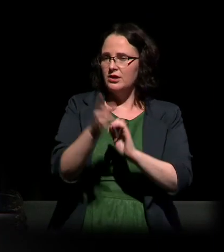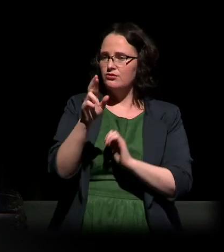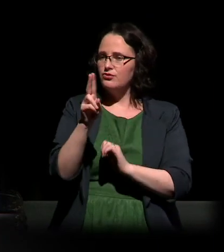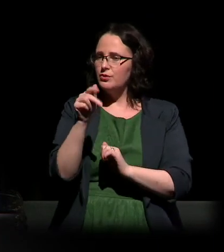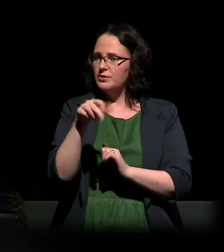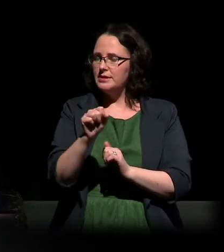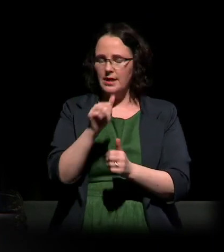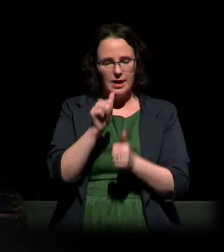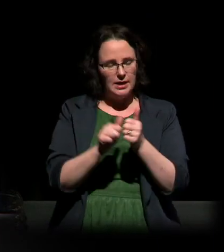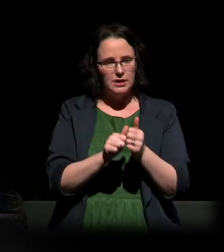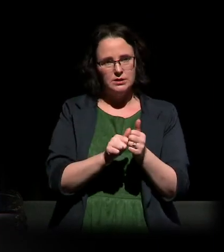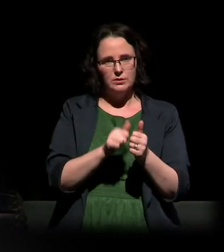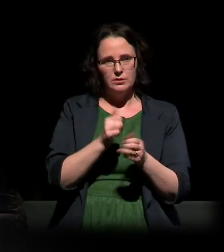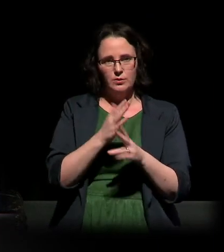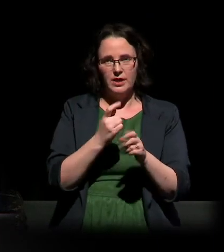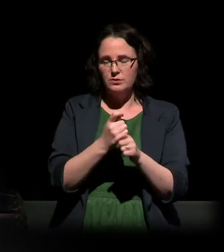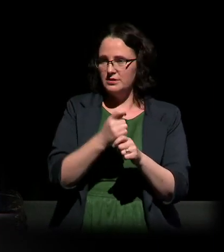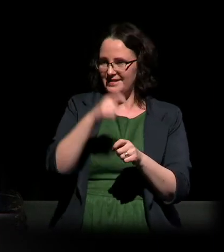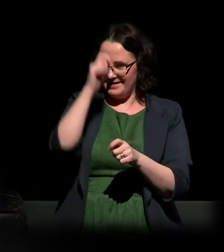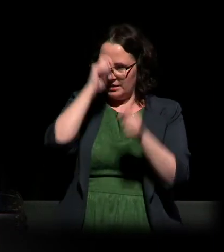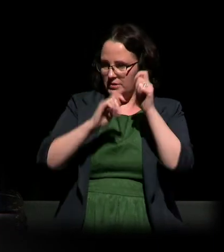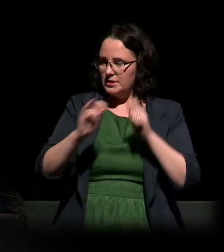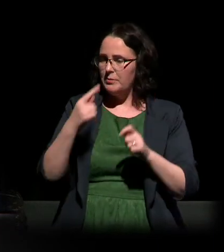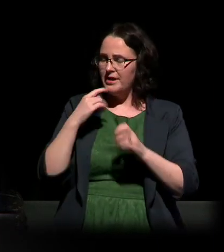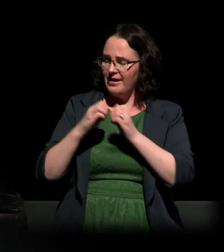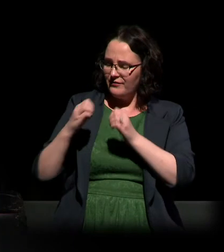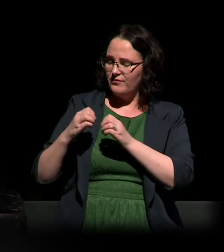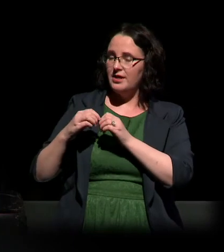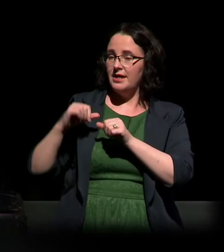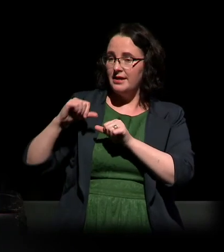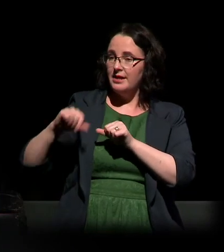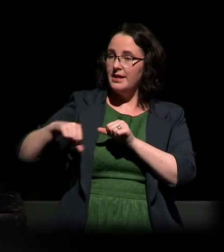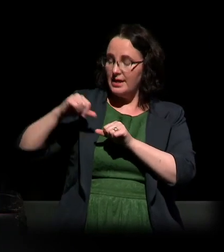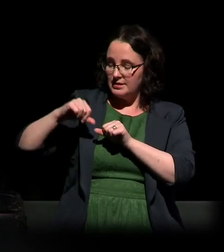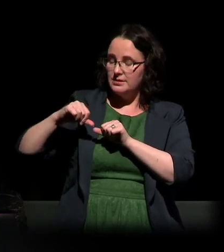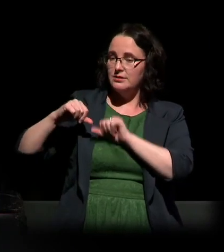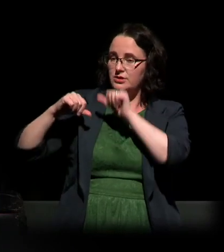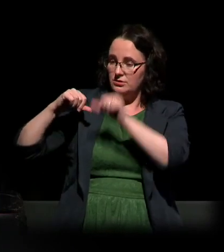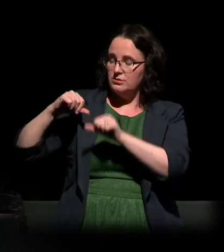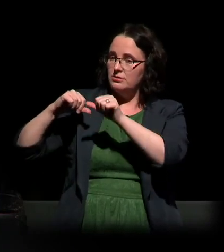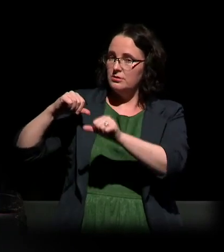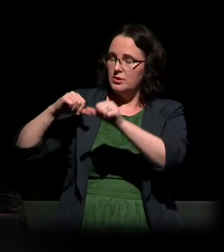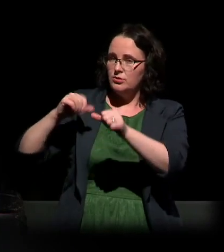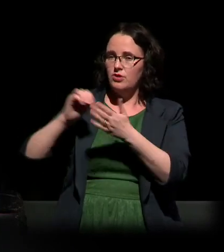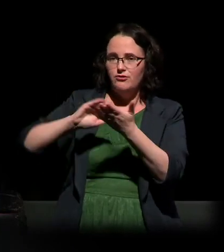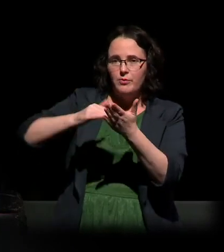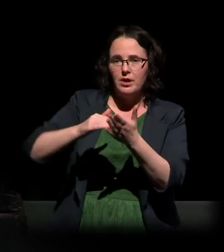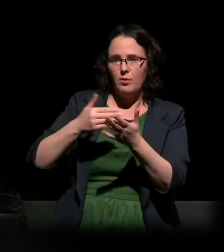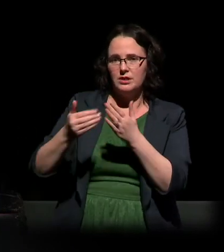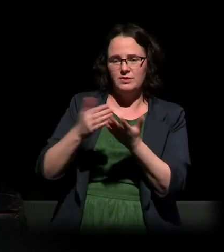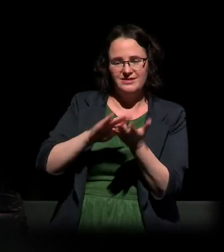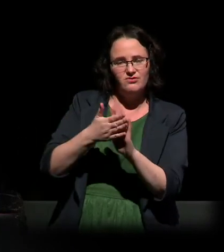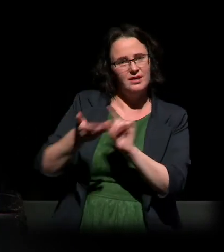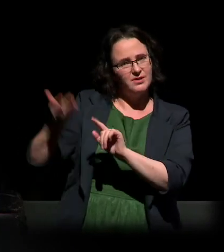And with each generation, we work to rebuild and repair what was destroyed, but we can never recover what was